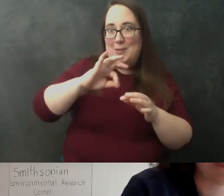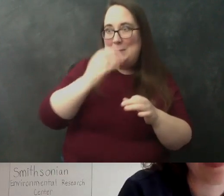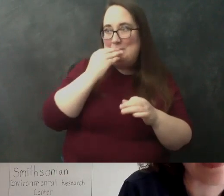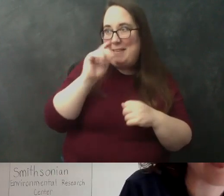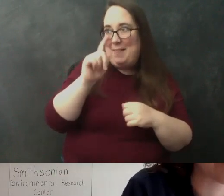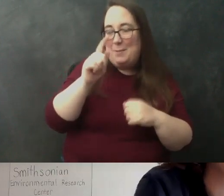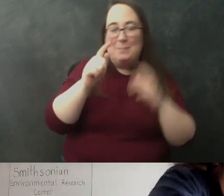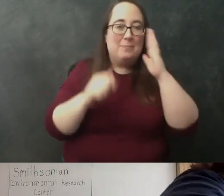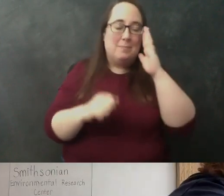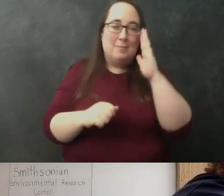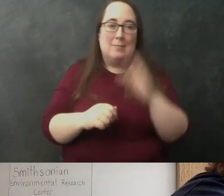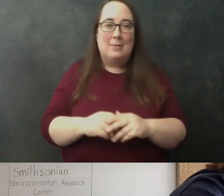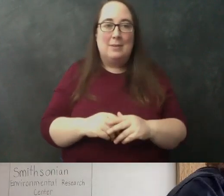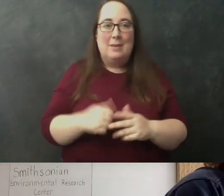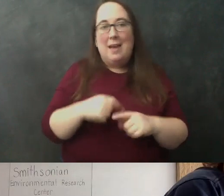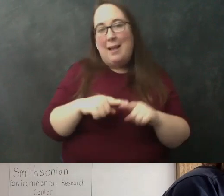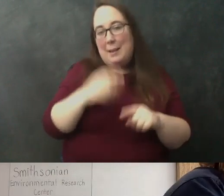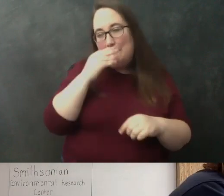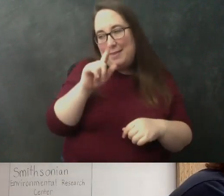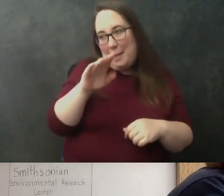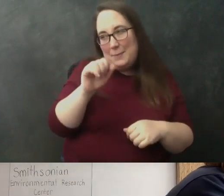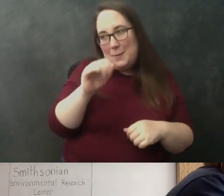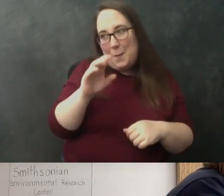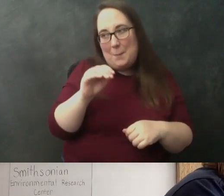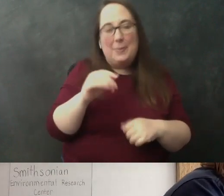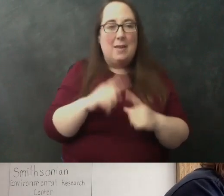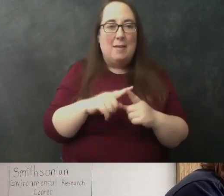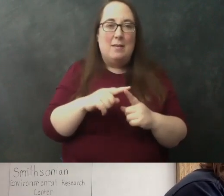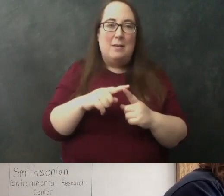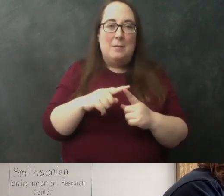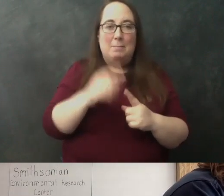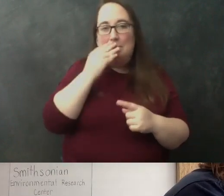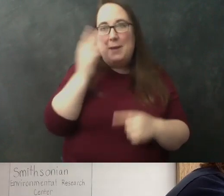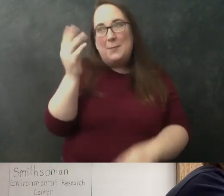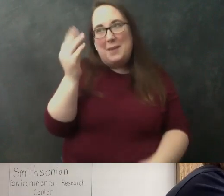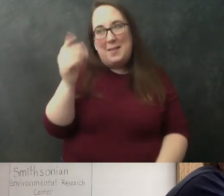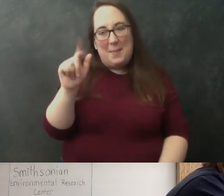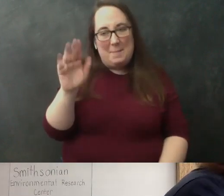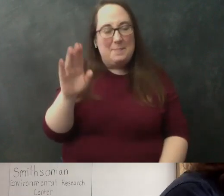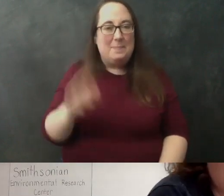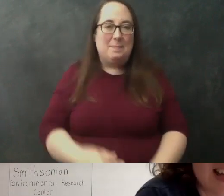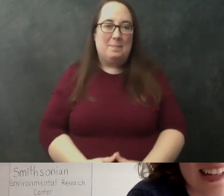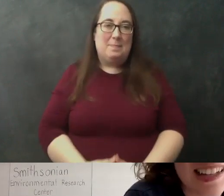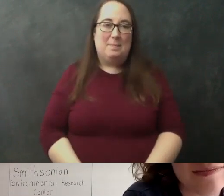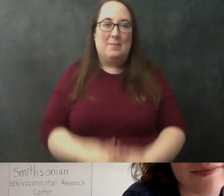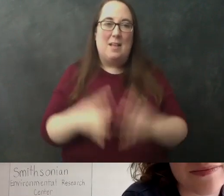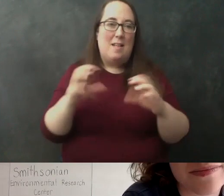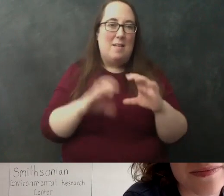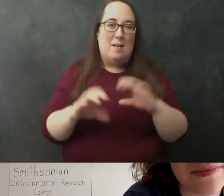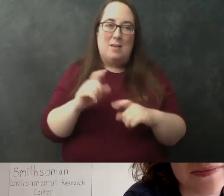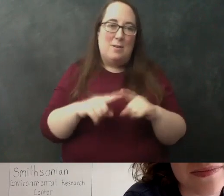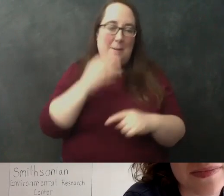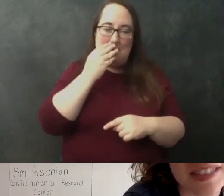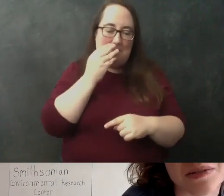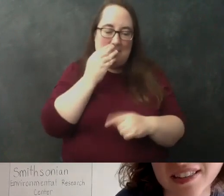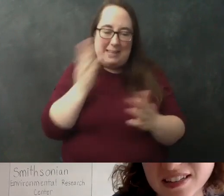later i also can't eat in the lab so that's a good thing i have to i have to take the applesauce out of the lab because there's lots of chemicals in here you can't eat when there's lots of